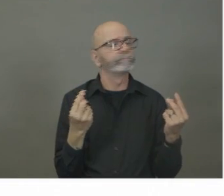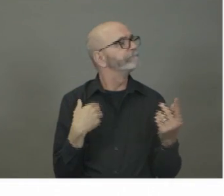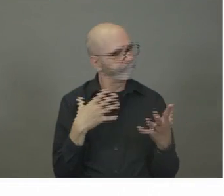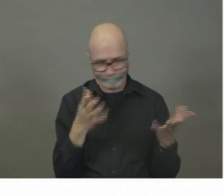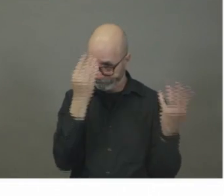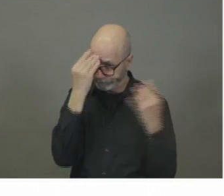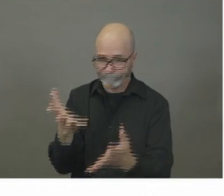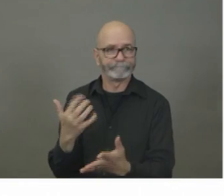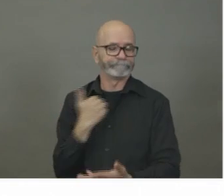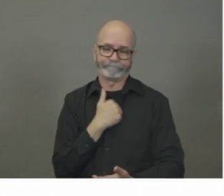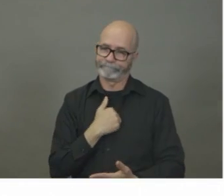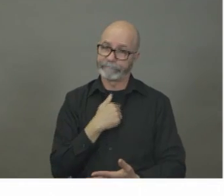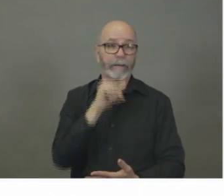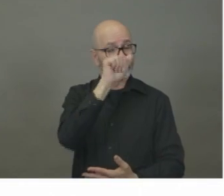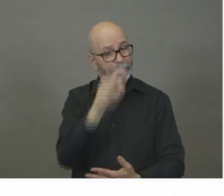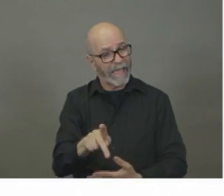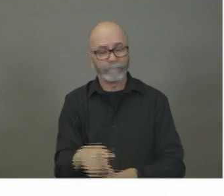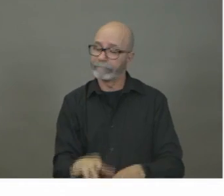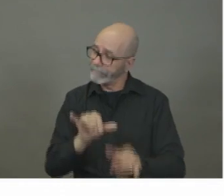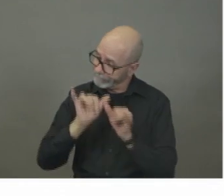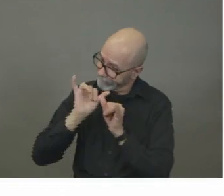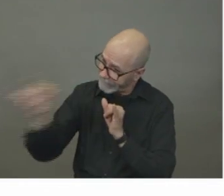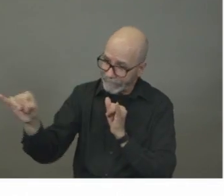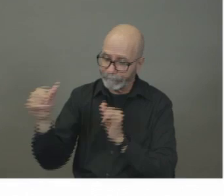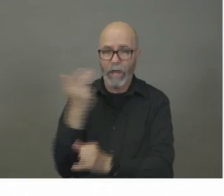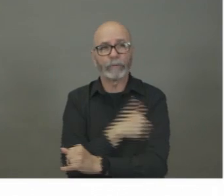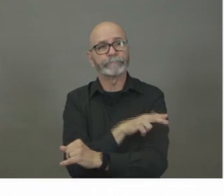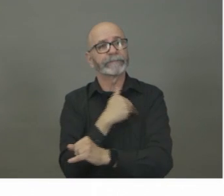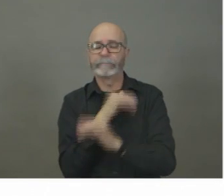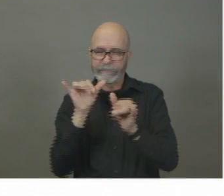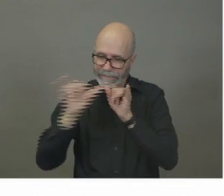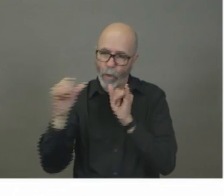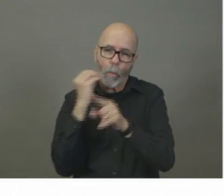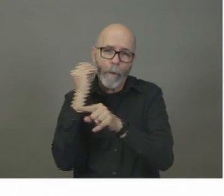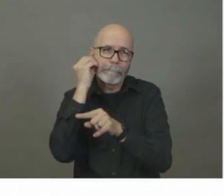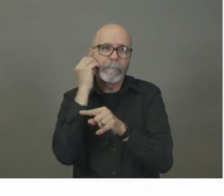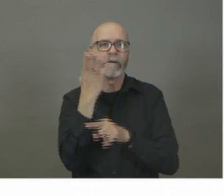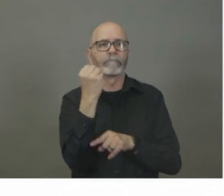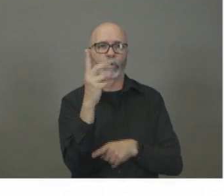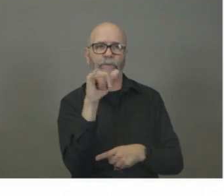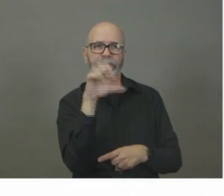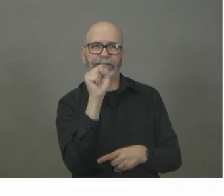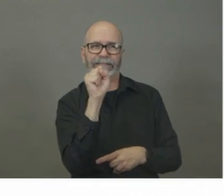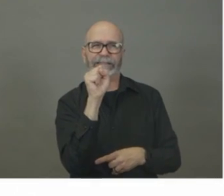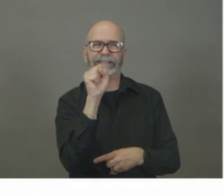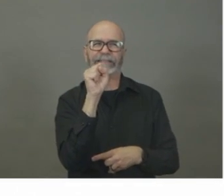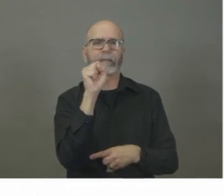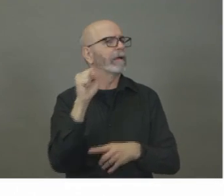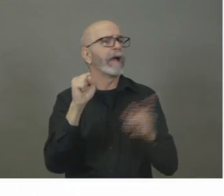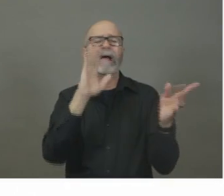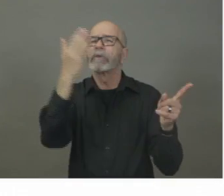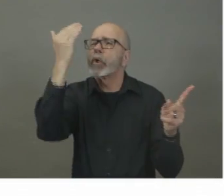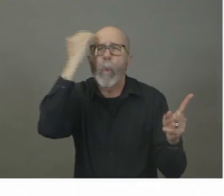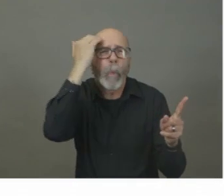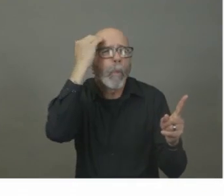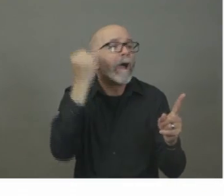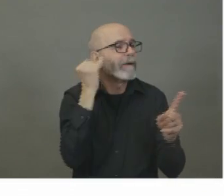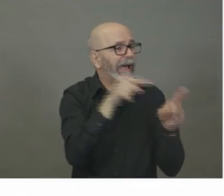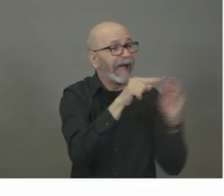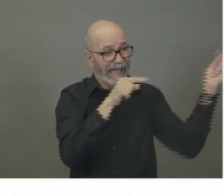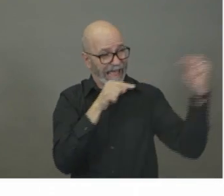health issue. I don't think we can stress enough the severity of this virus as it is going around the world. If you look at where